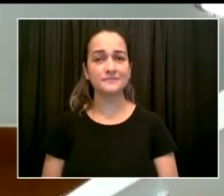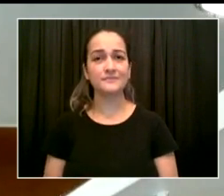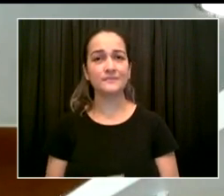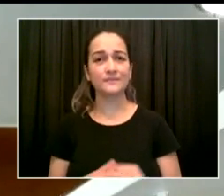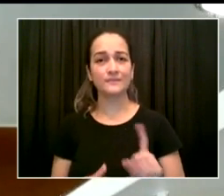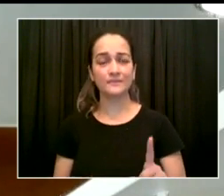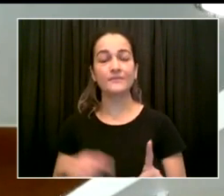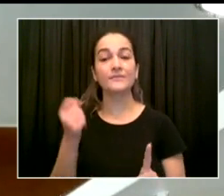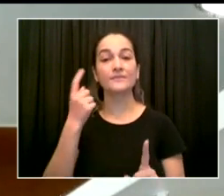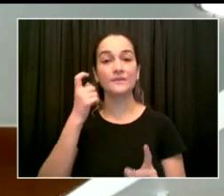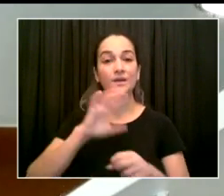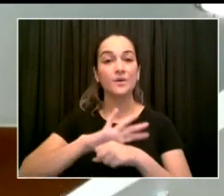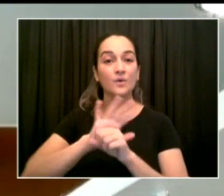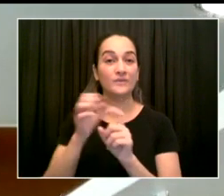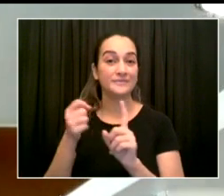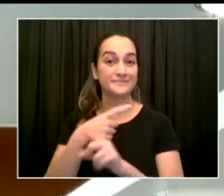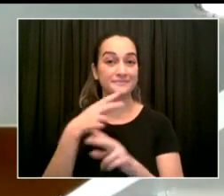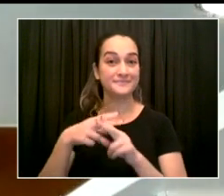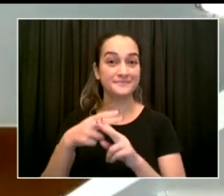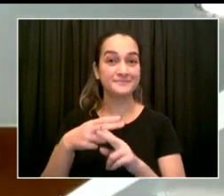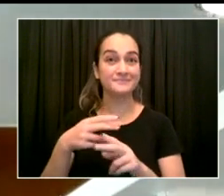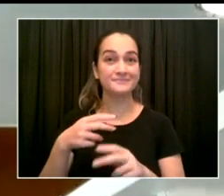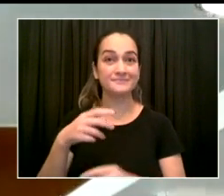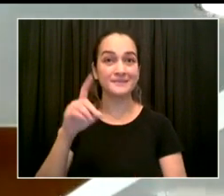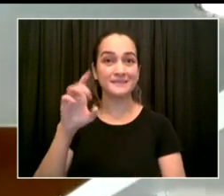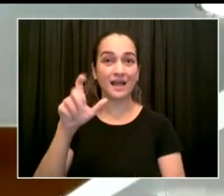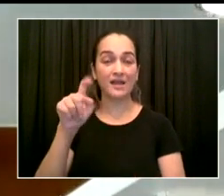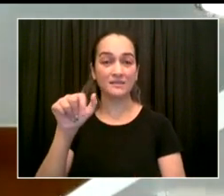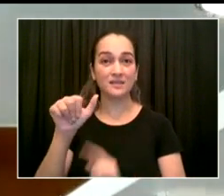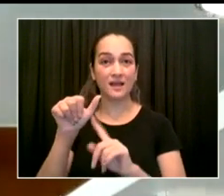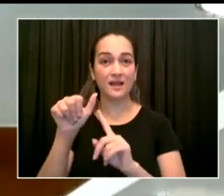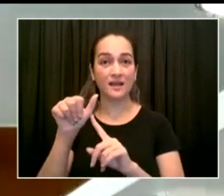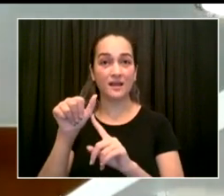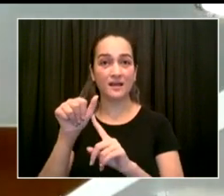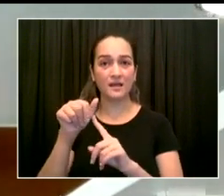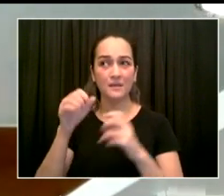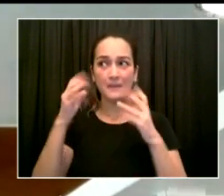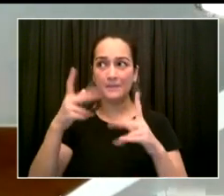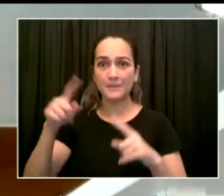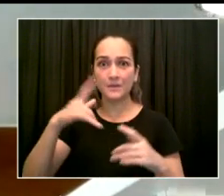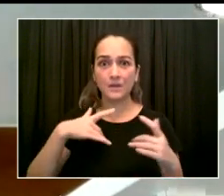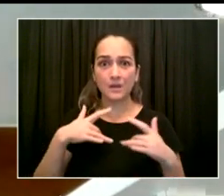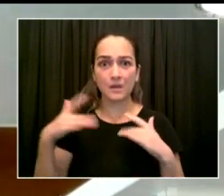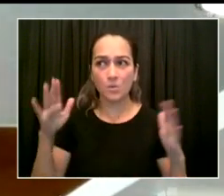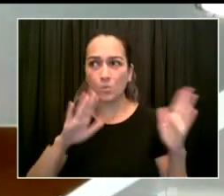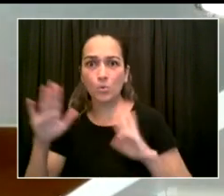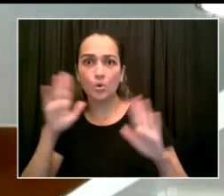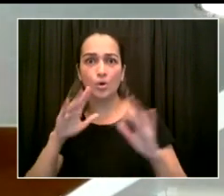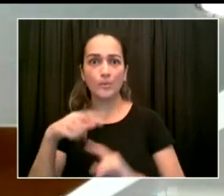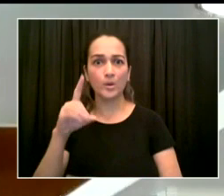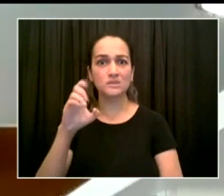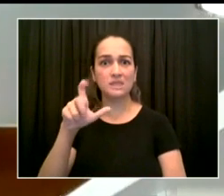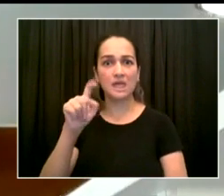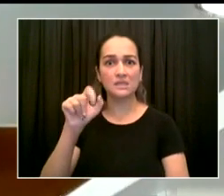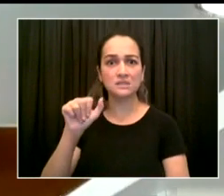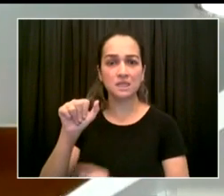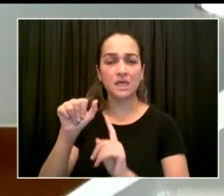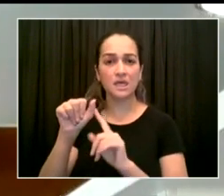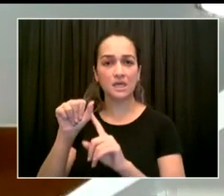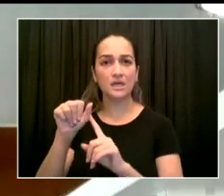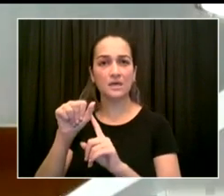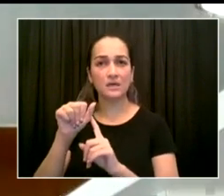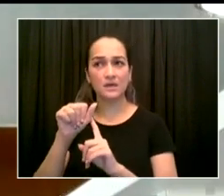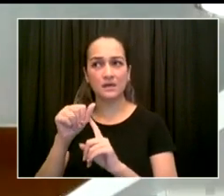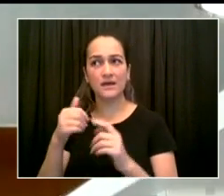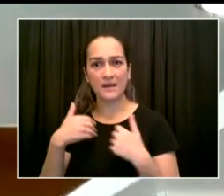.3%, much lower than our other citywide numbers. Now, our schools have proven to be safe,